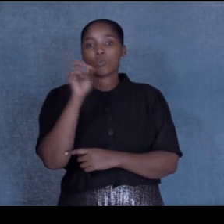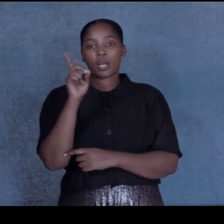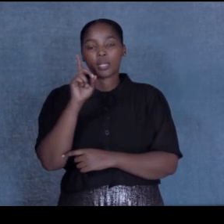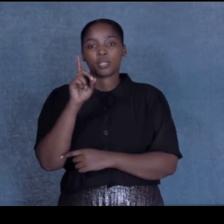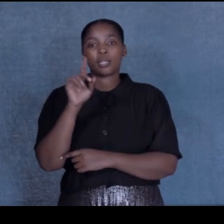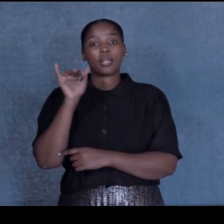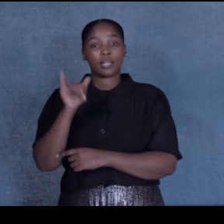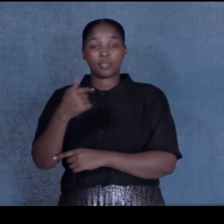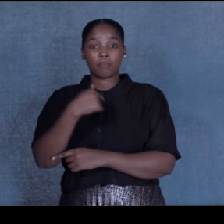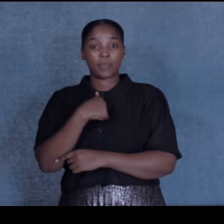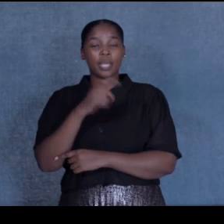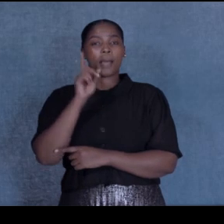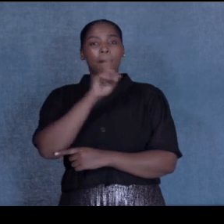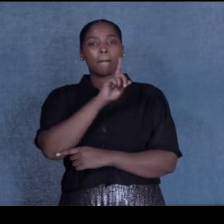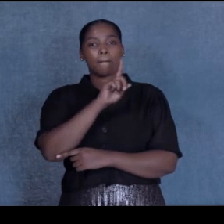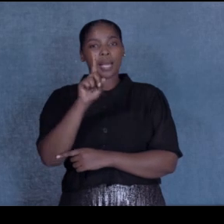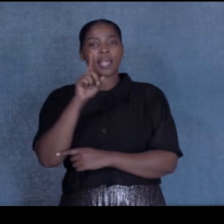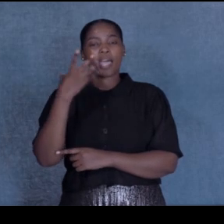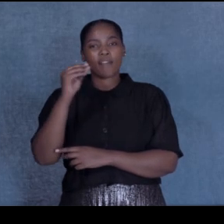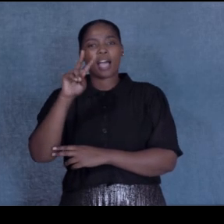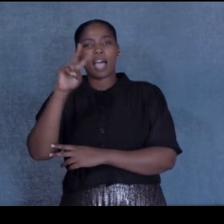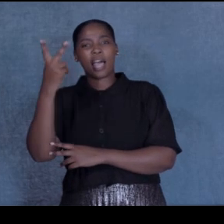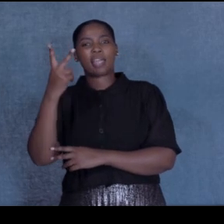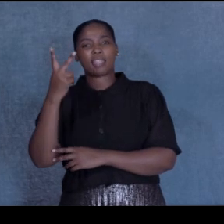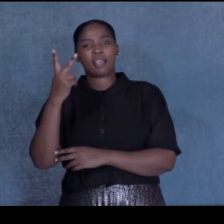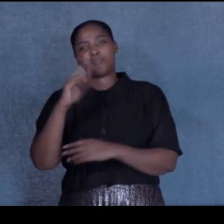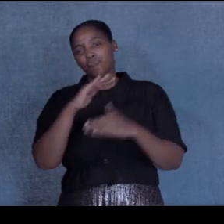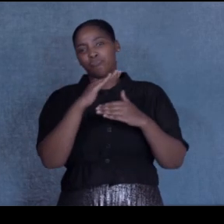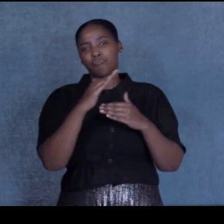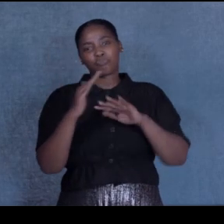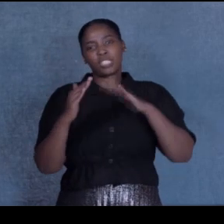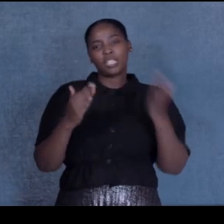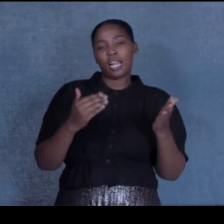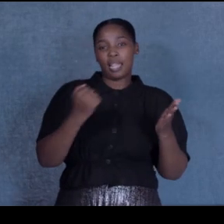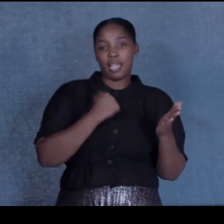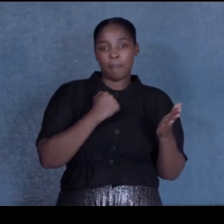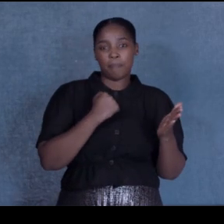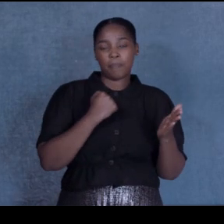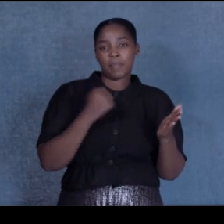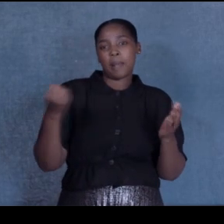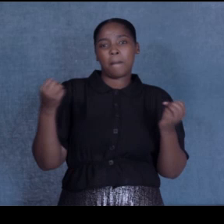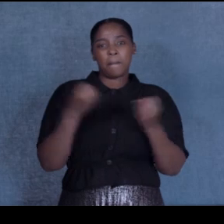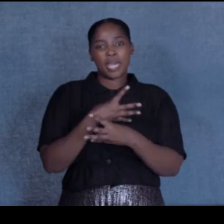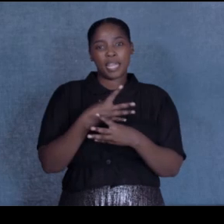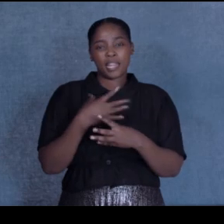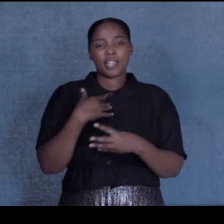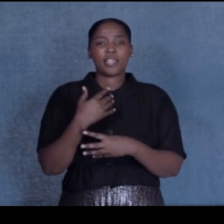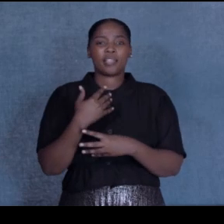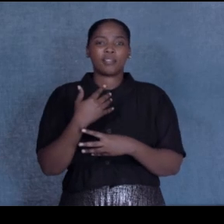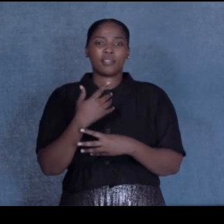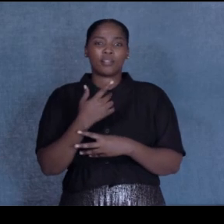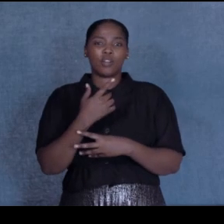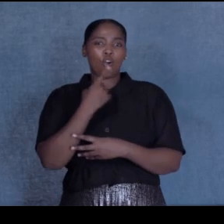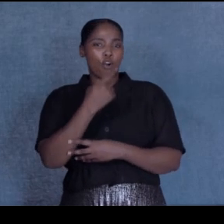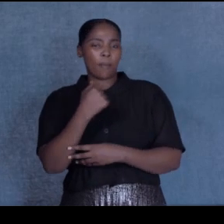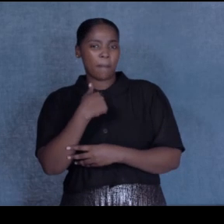but there's another side to me. And many people call me a child with a disability but they